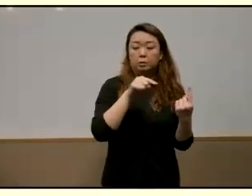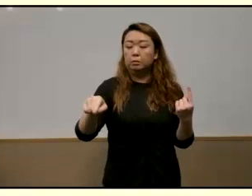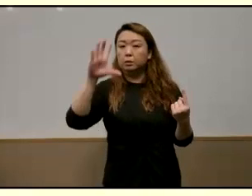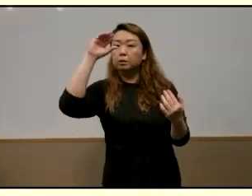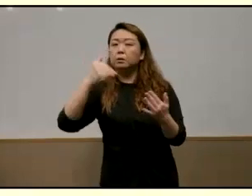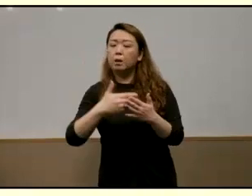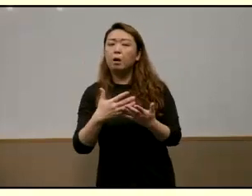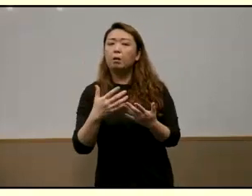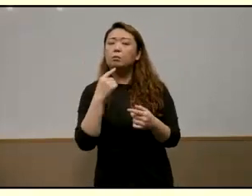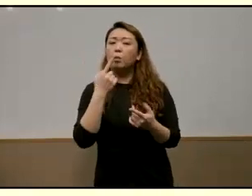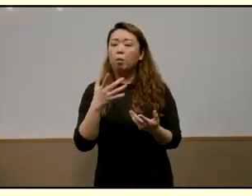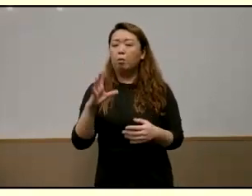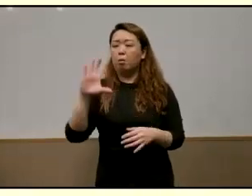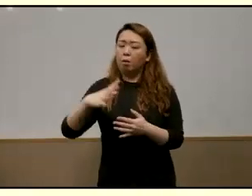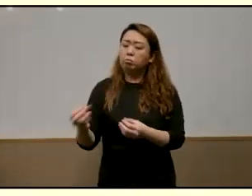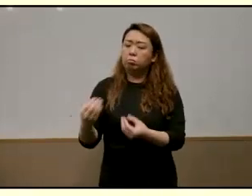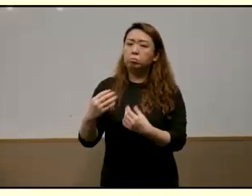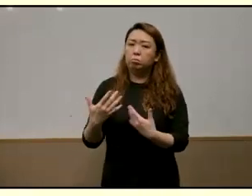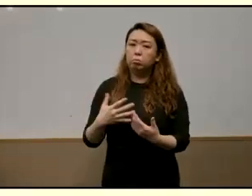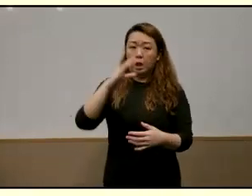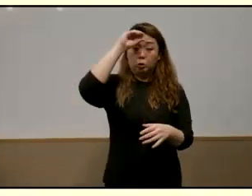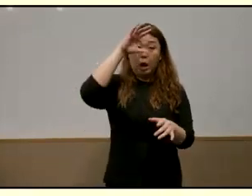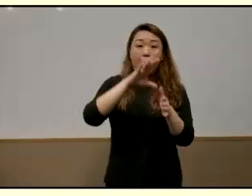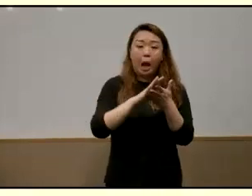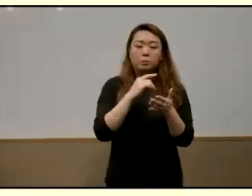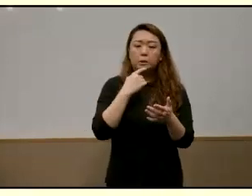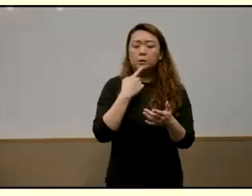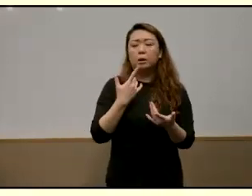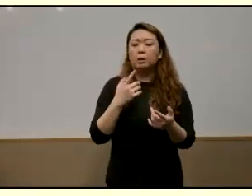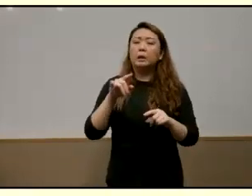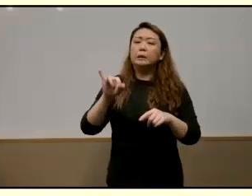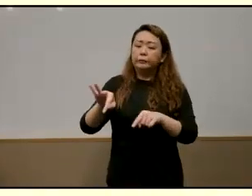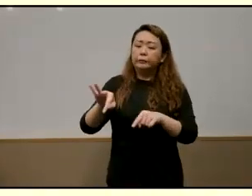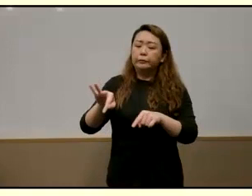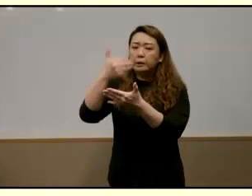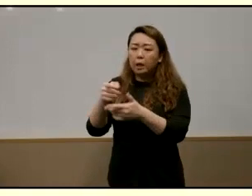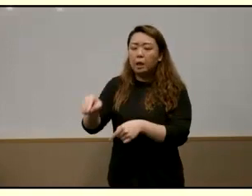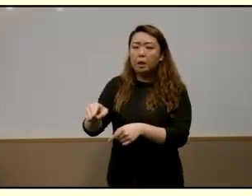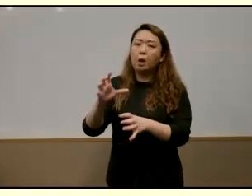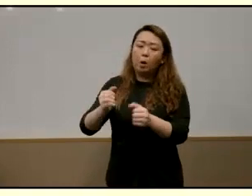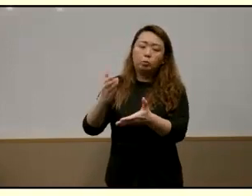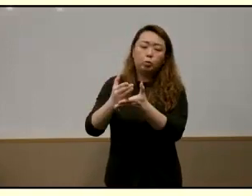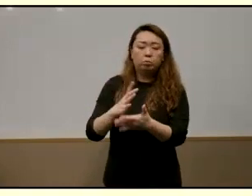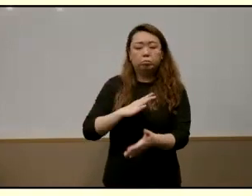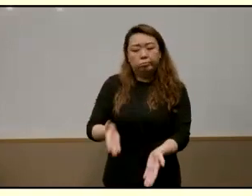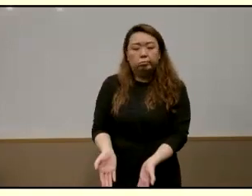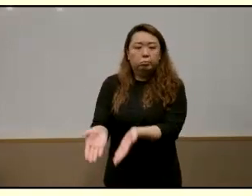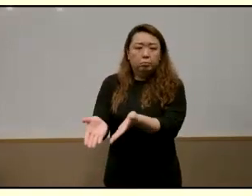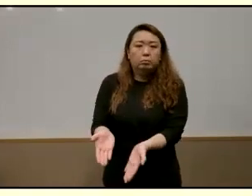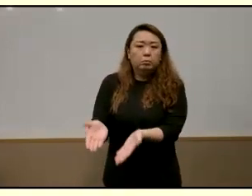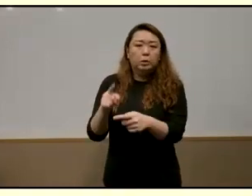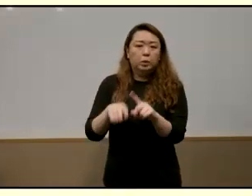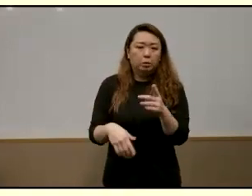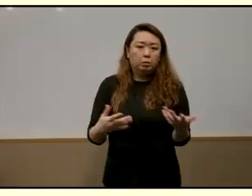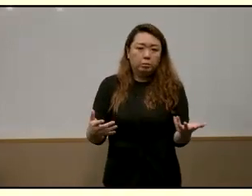and my husband said we cannot force him to school if he don't want that is what he want for his brothers and sisters kawi said never